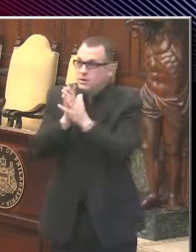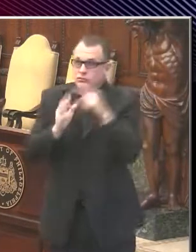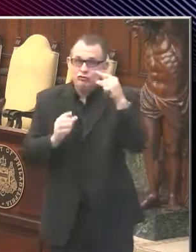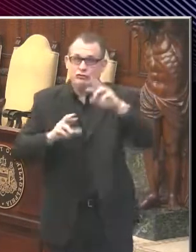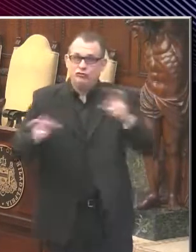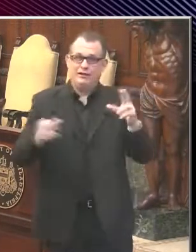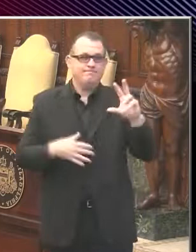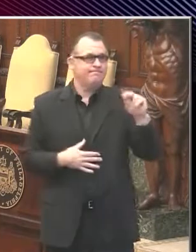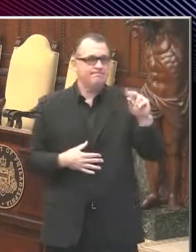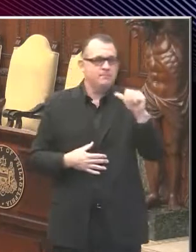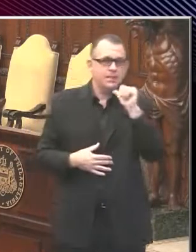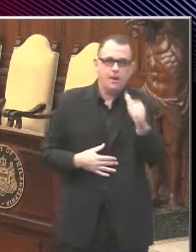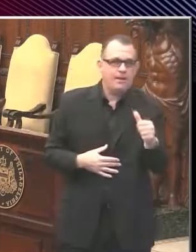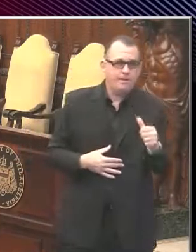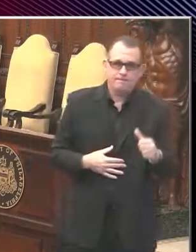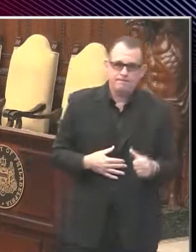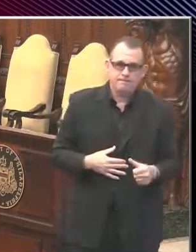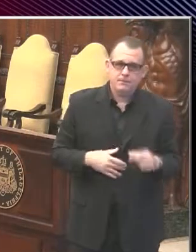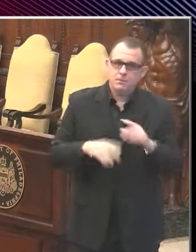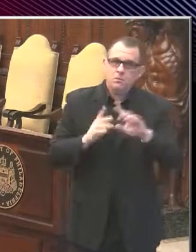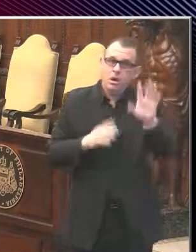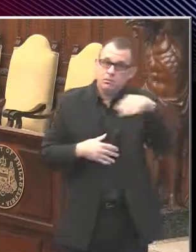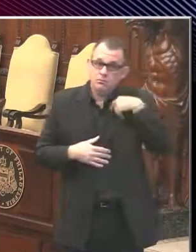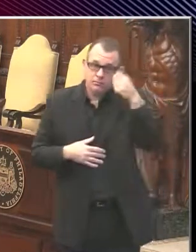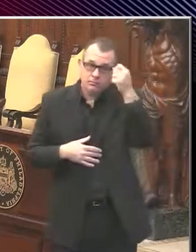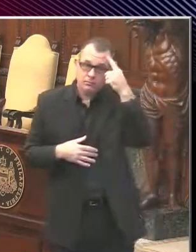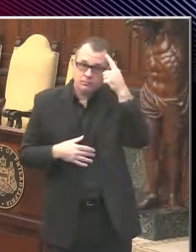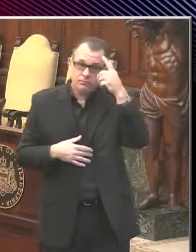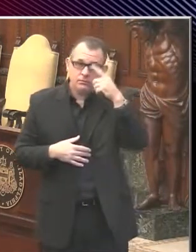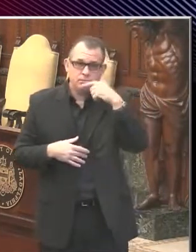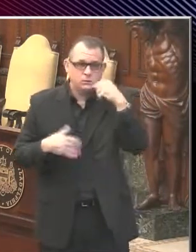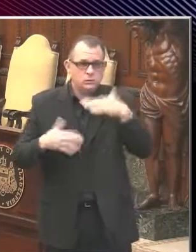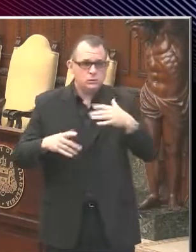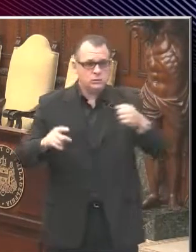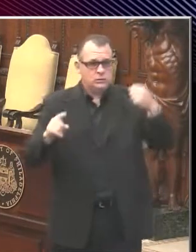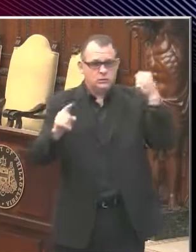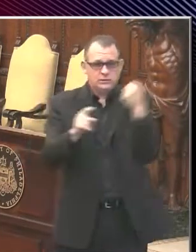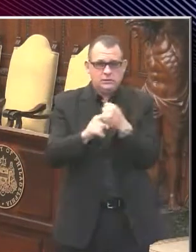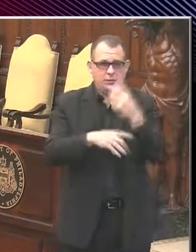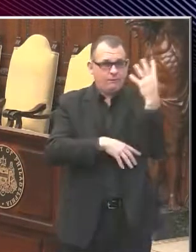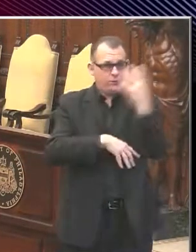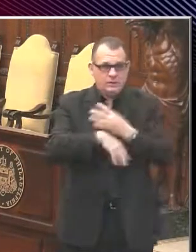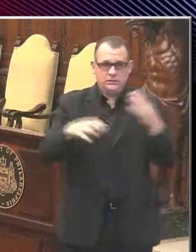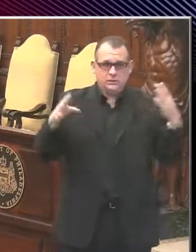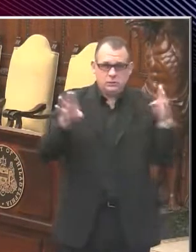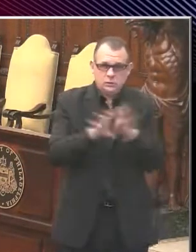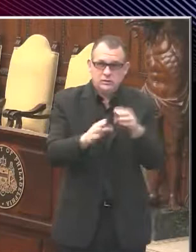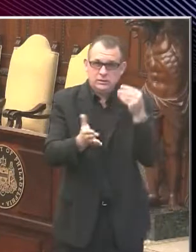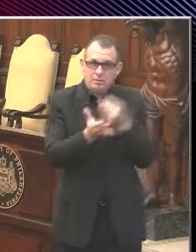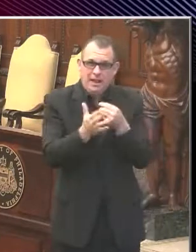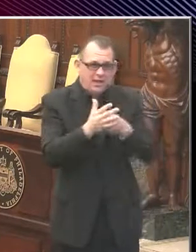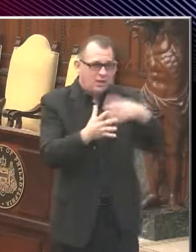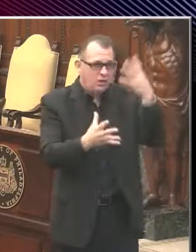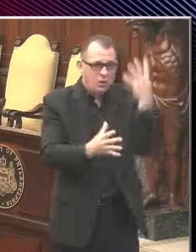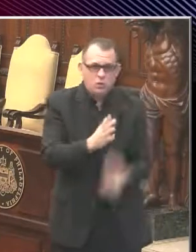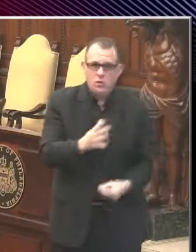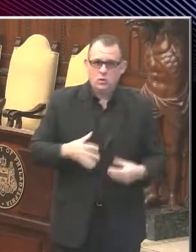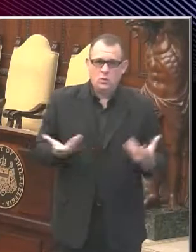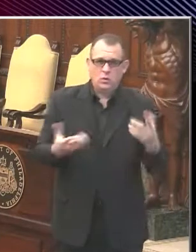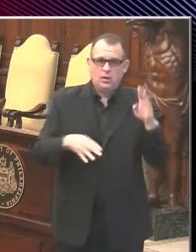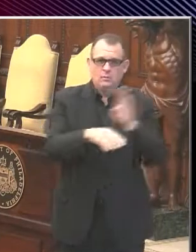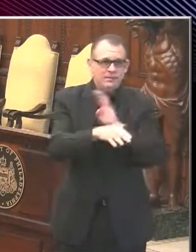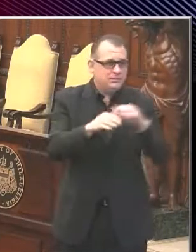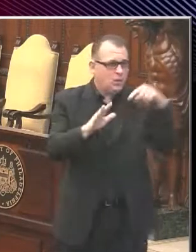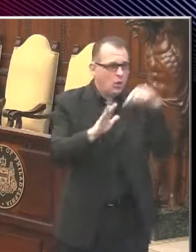time, we recognize the difficulties of this four-month shutdown. There's a loss in income, a loss in business, a loss in city revenue, which means the production city